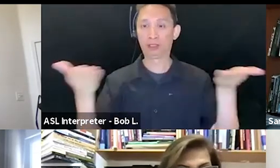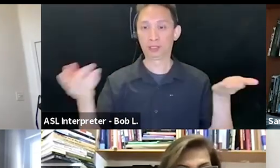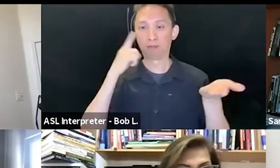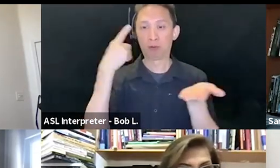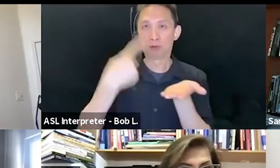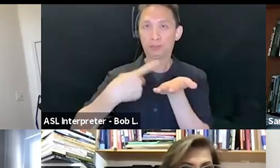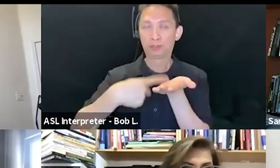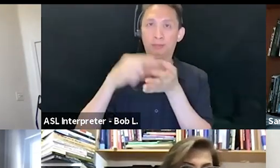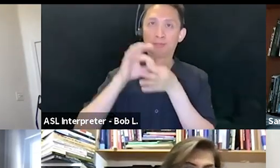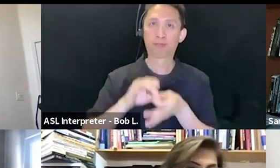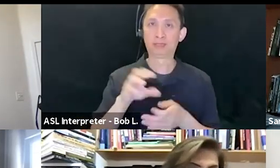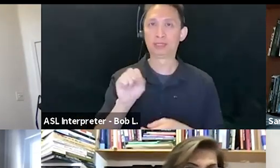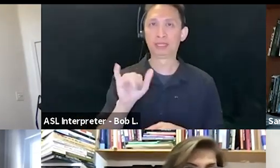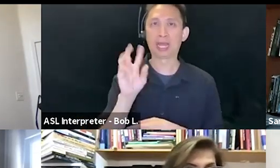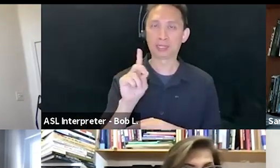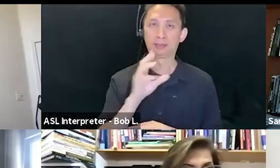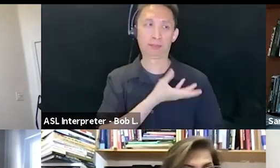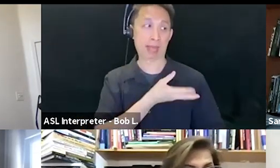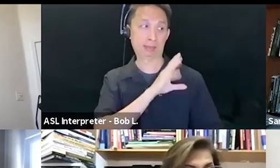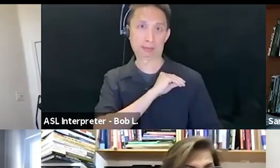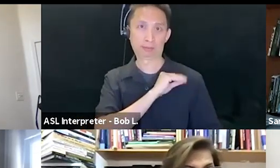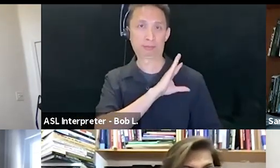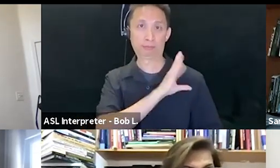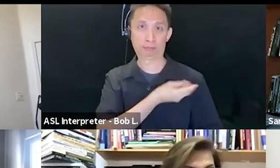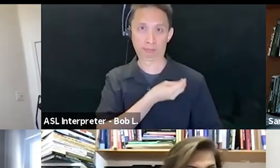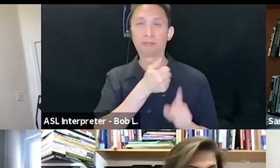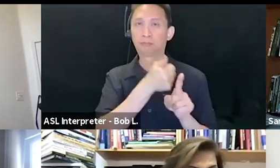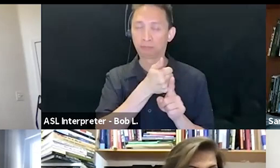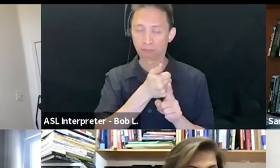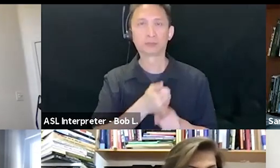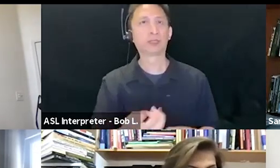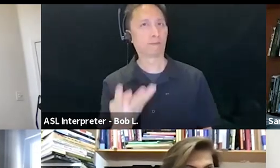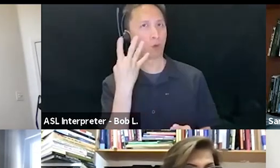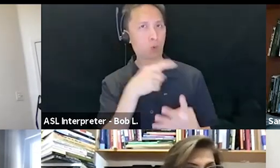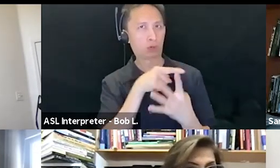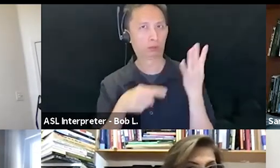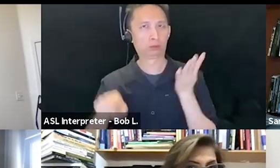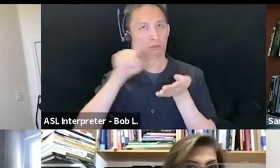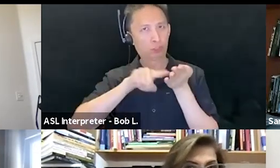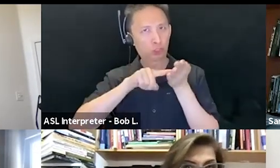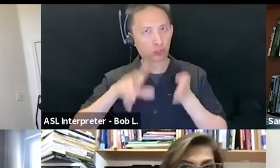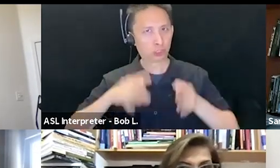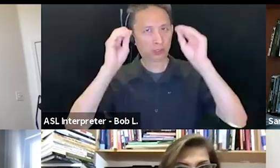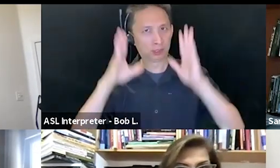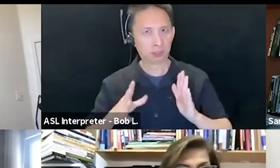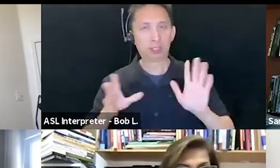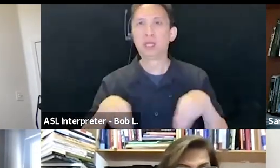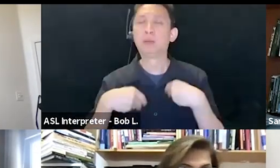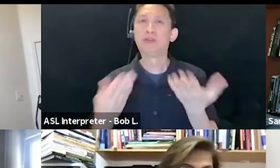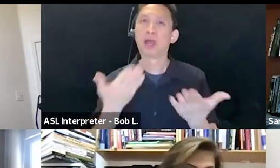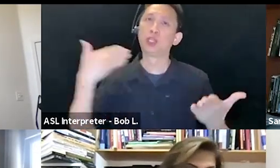Said's Palestine with four scholars who have distinguished themselves by offering new frameworks for understanding